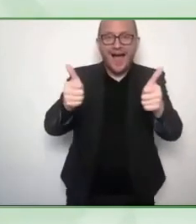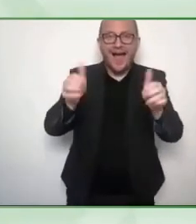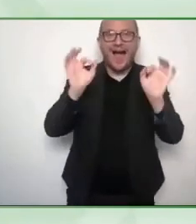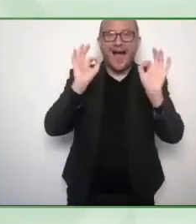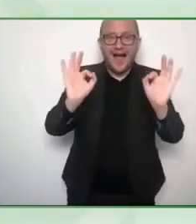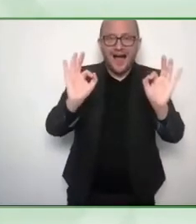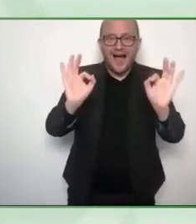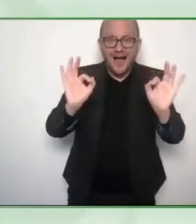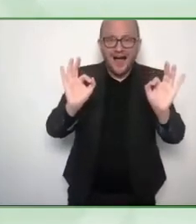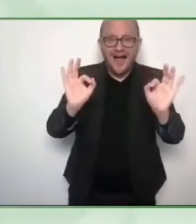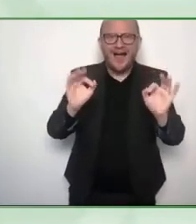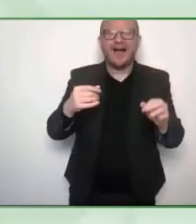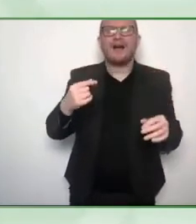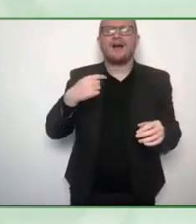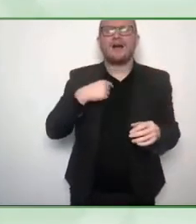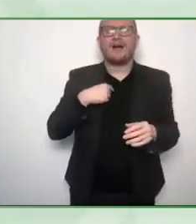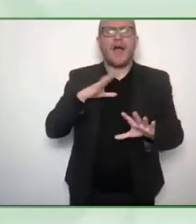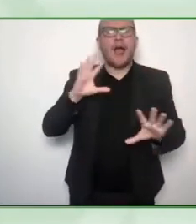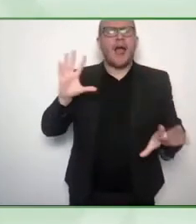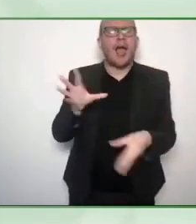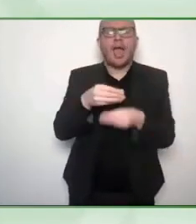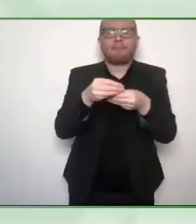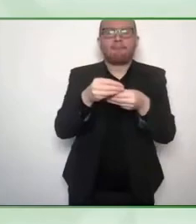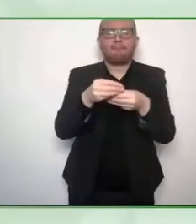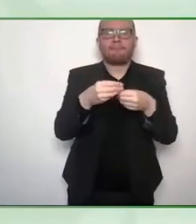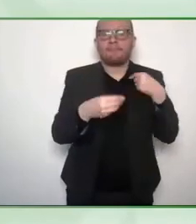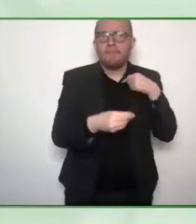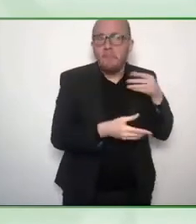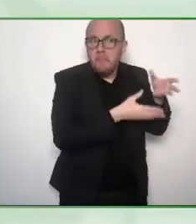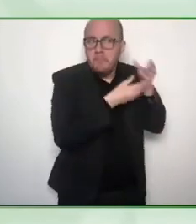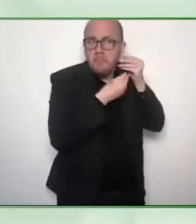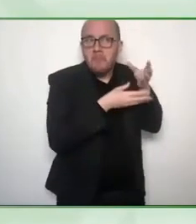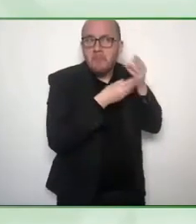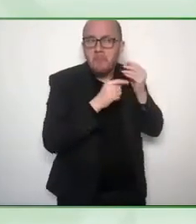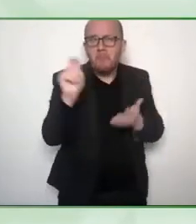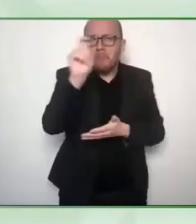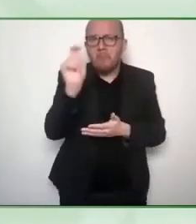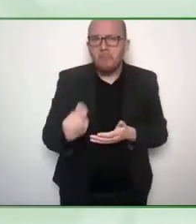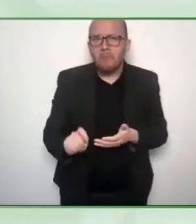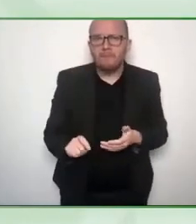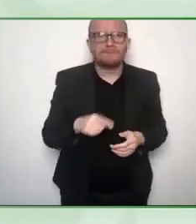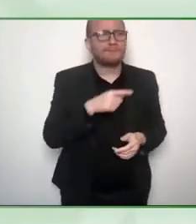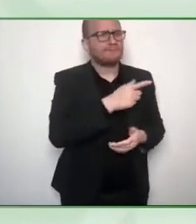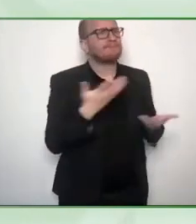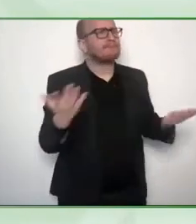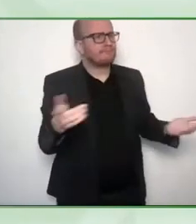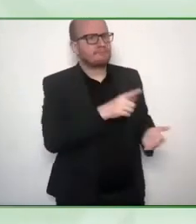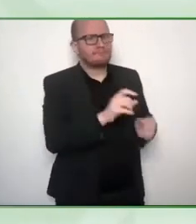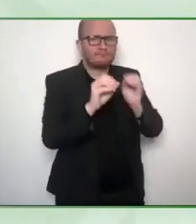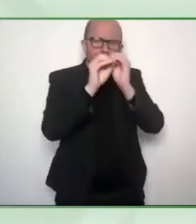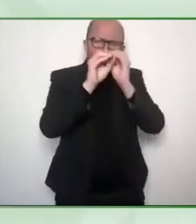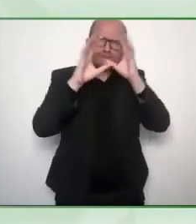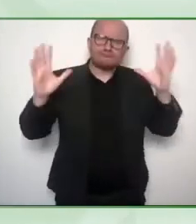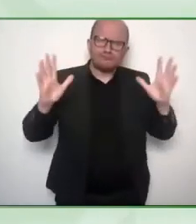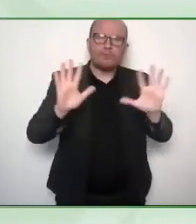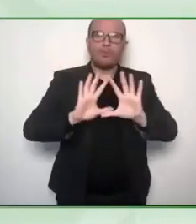short summary of what I heard. The dream is to have an inclusive travel world for everyone,